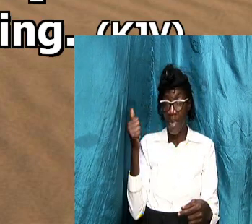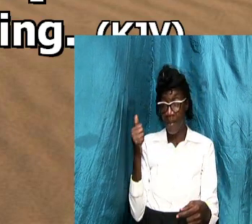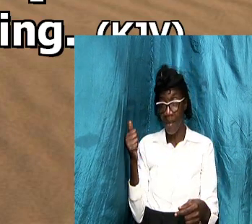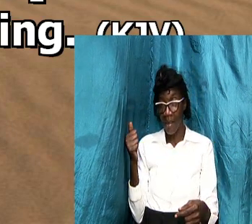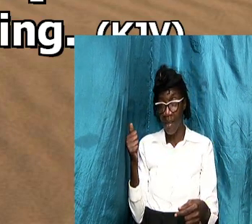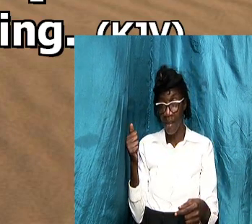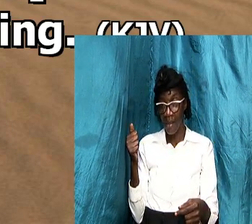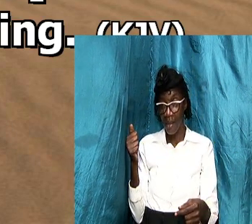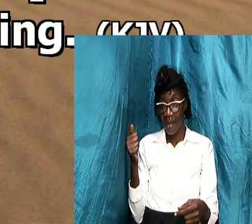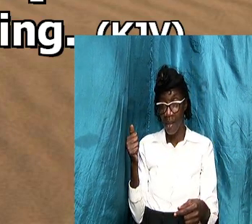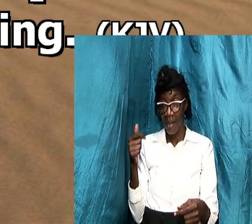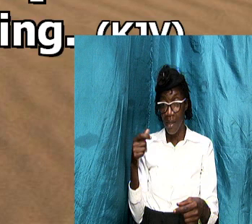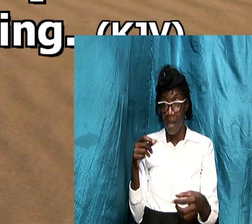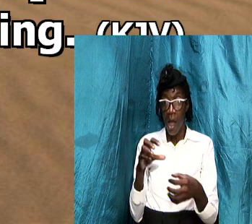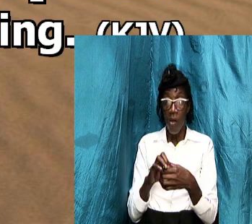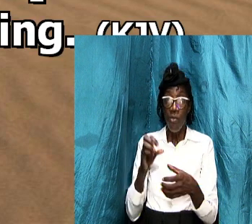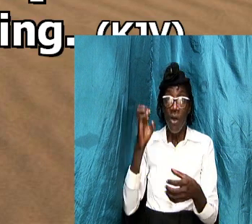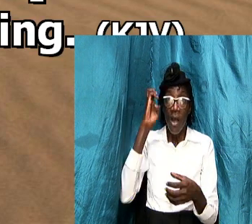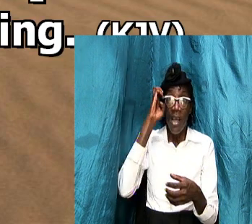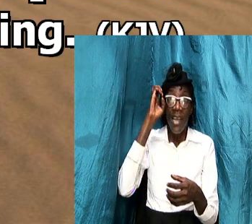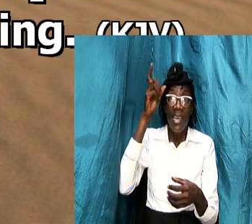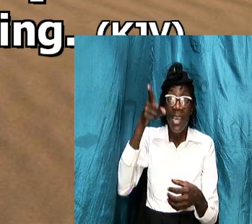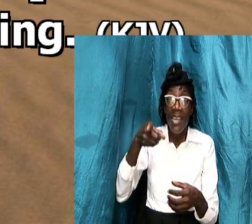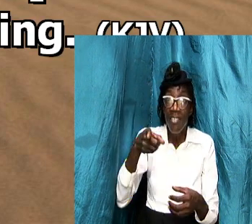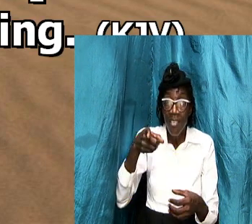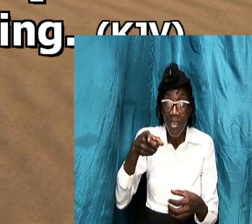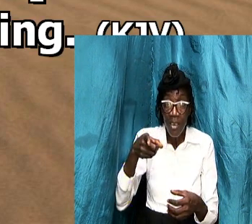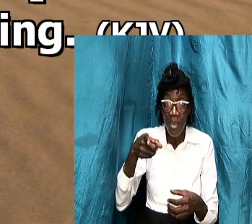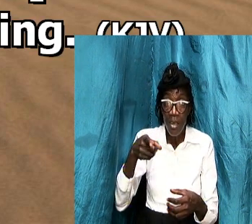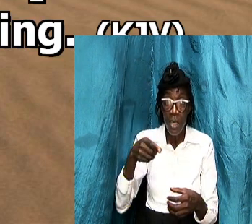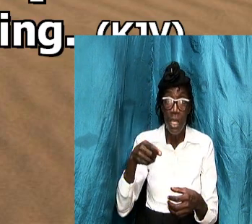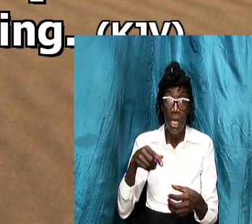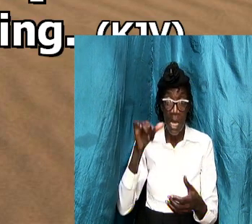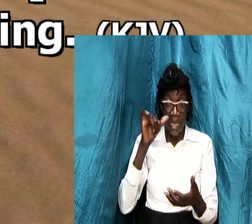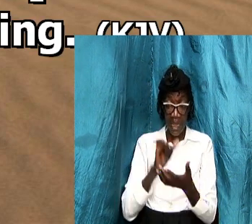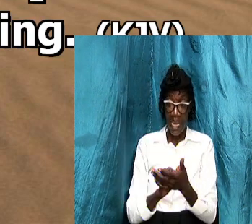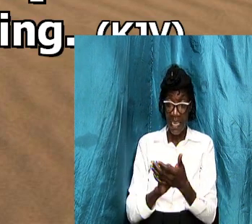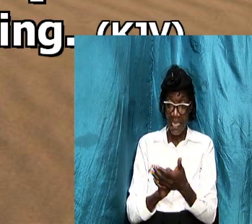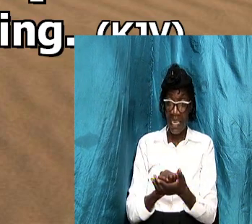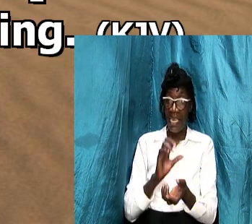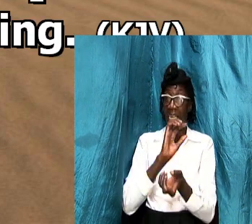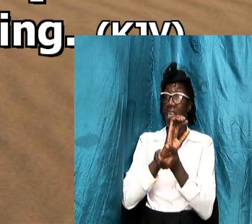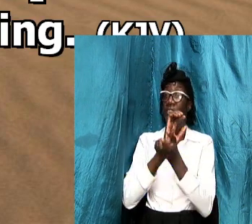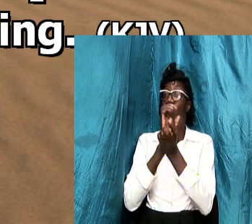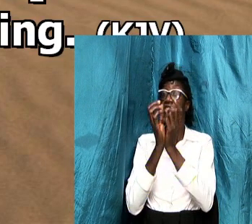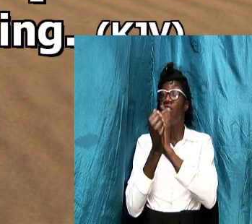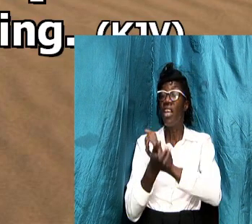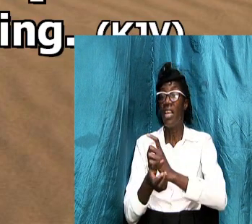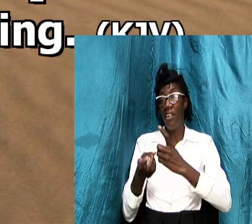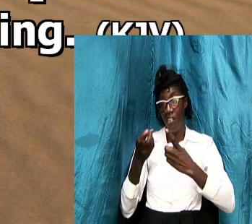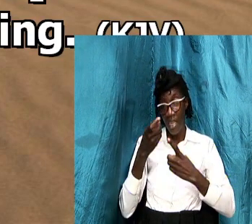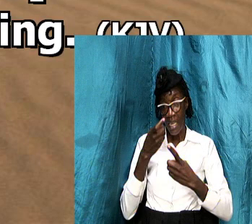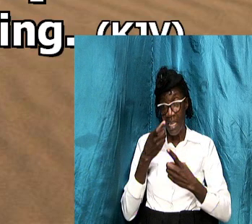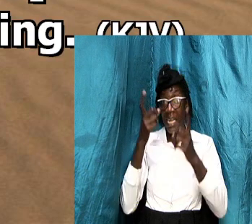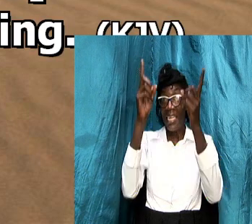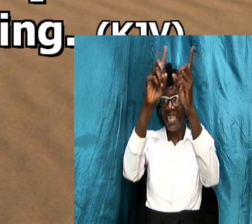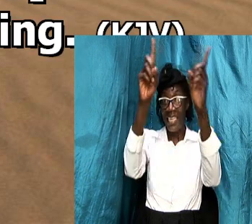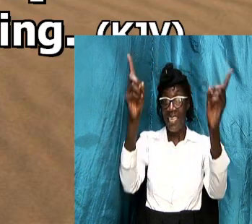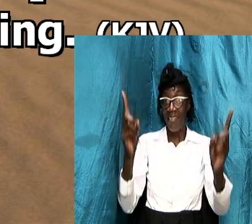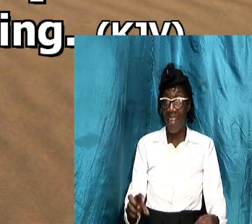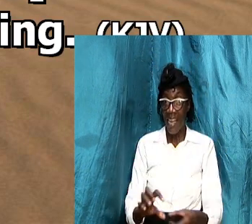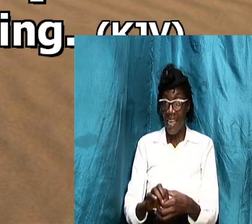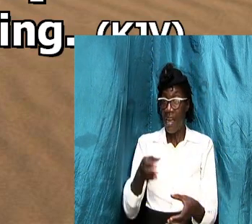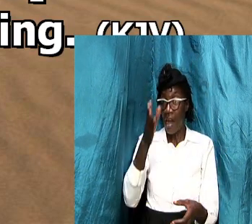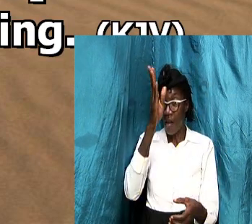virtue of your virtue of attainment that it is going to trump the design of god that is